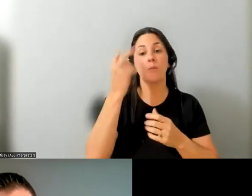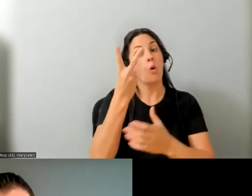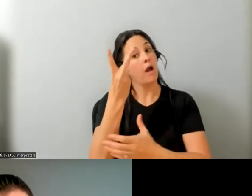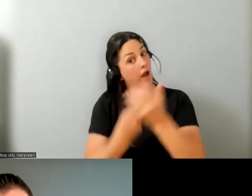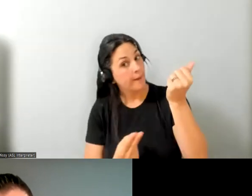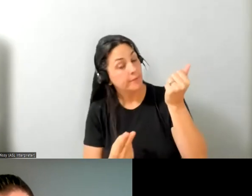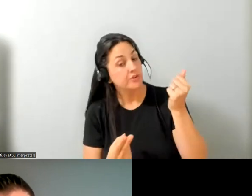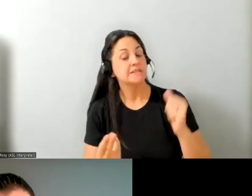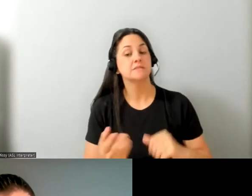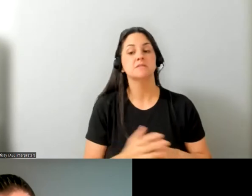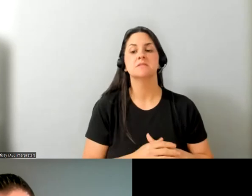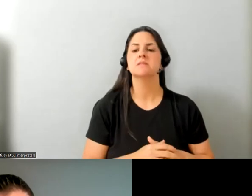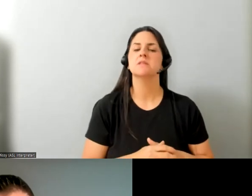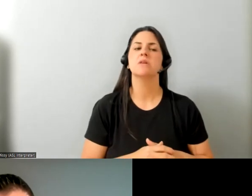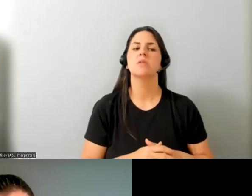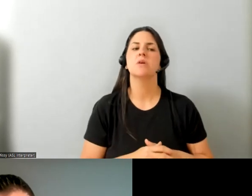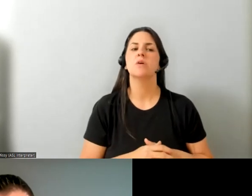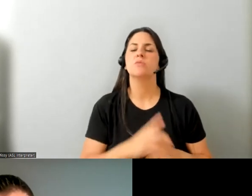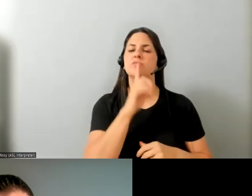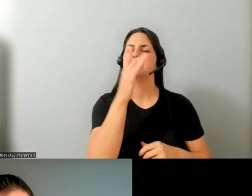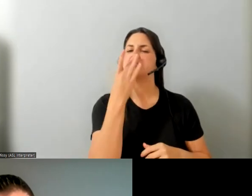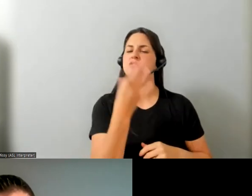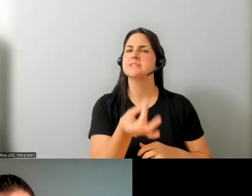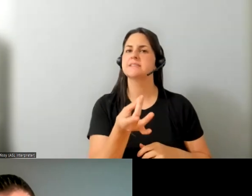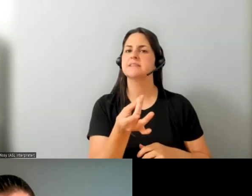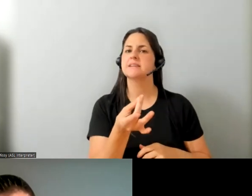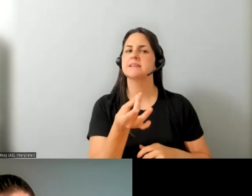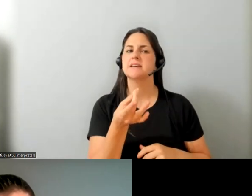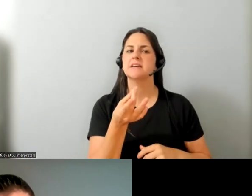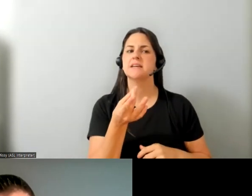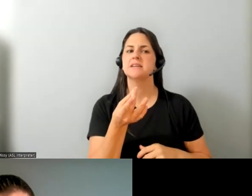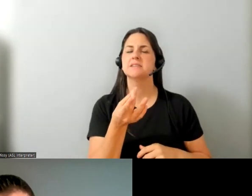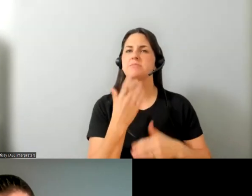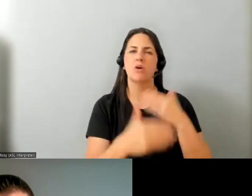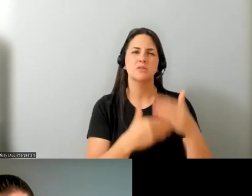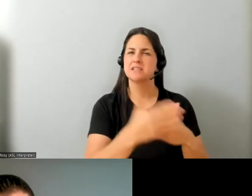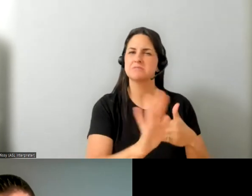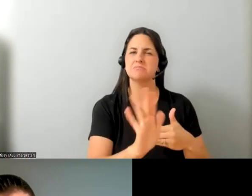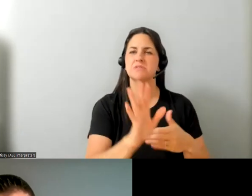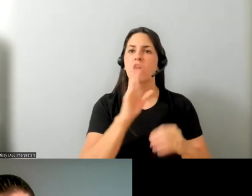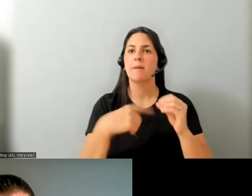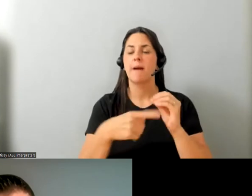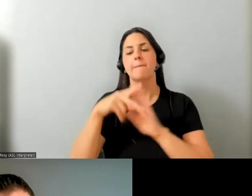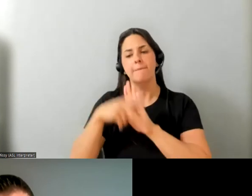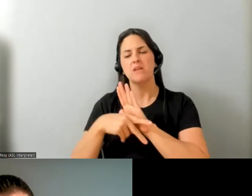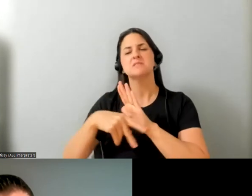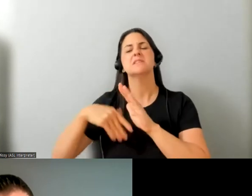what was really interesting is whether a of the processes we talked about policies and processes earlier